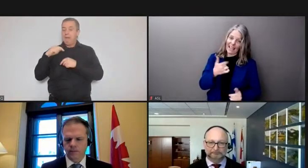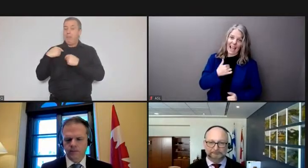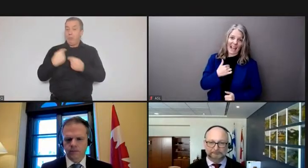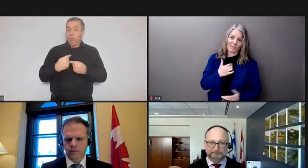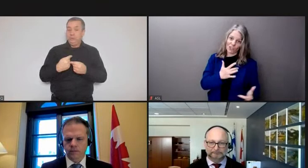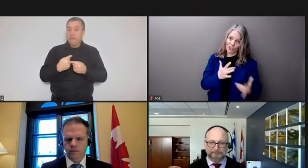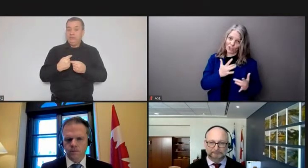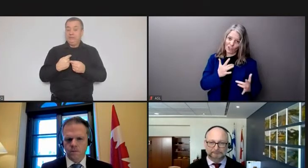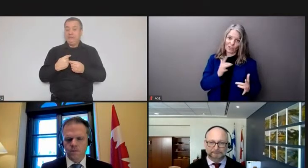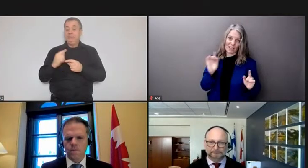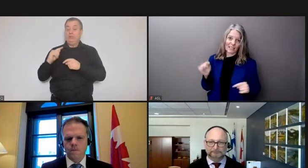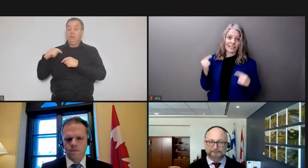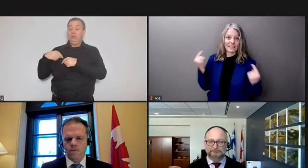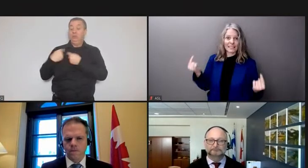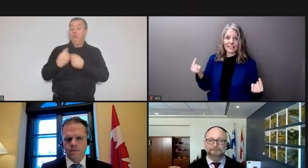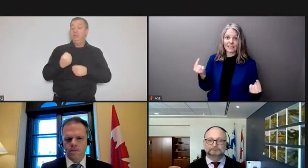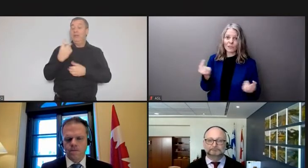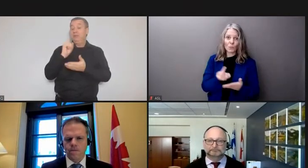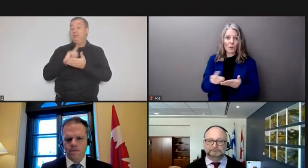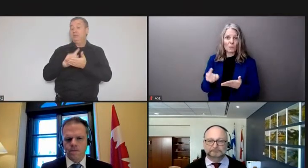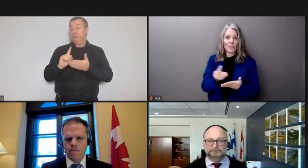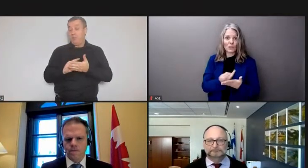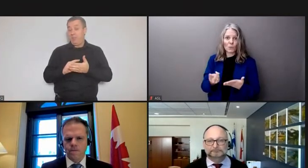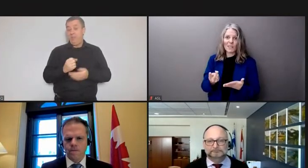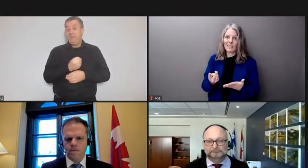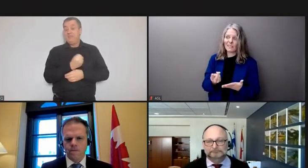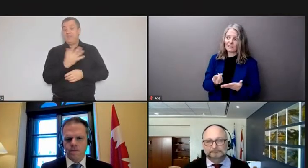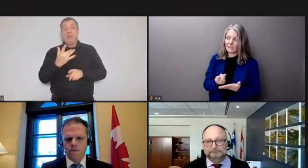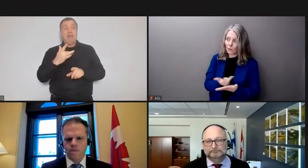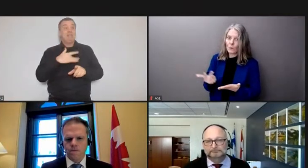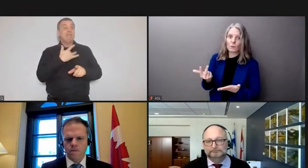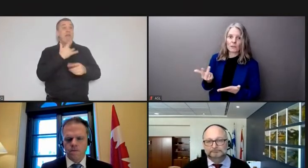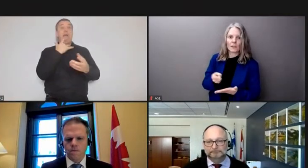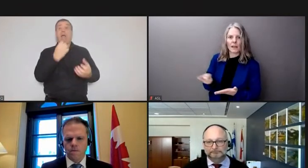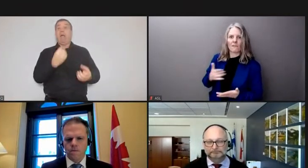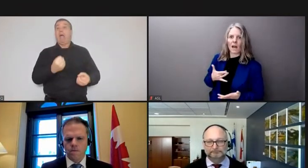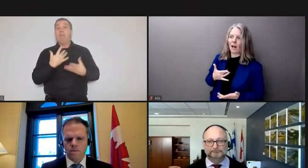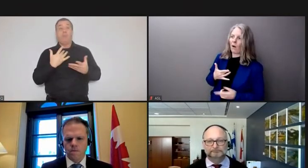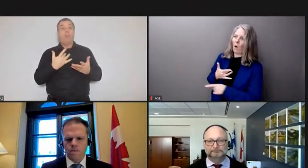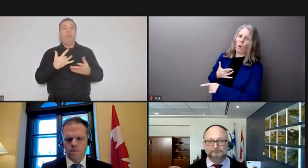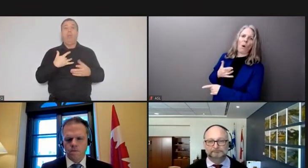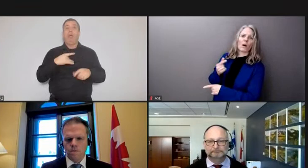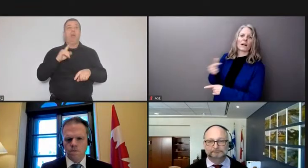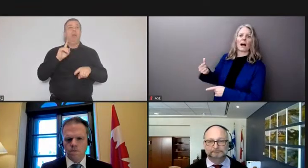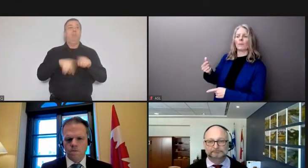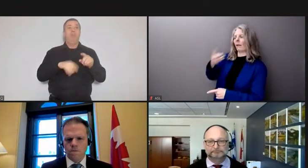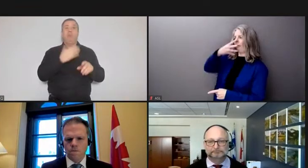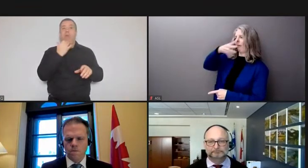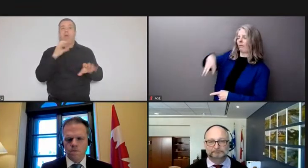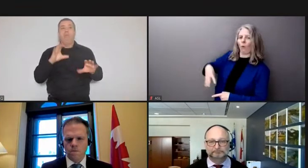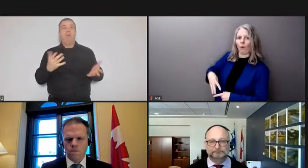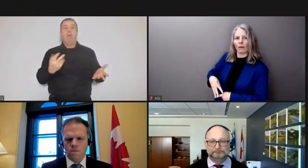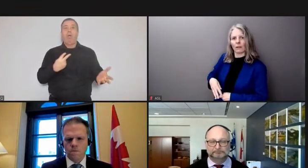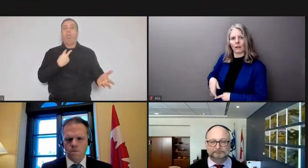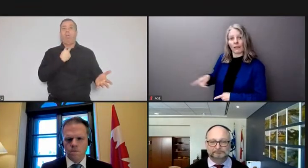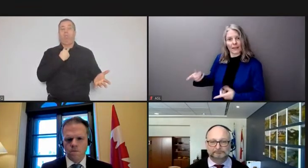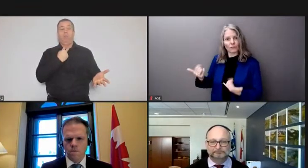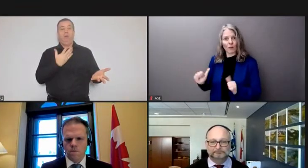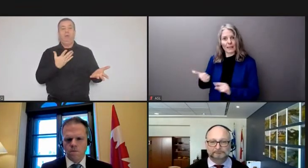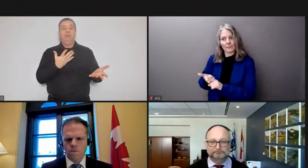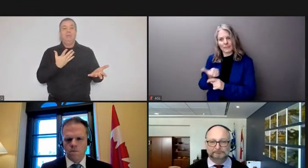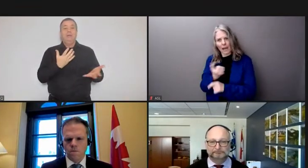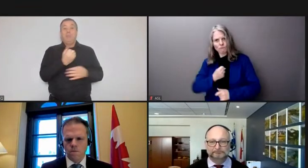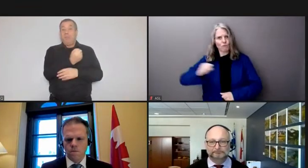felt abandoned and helpless and have at times looked to take matters into their own hands through counter-protests and the like.